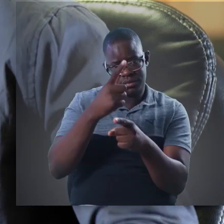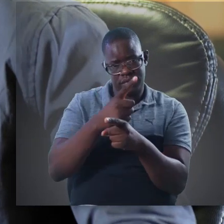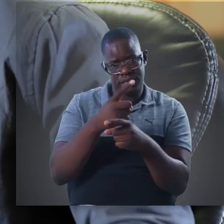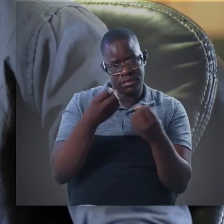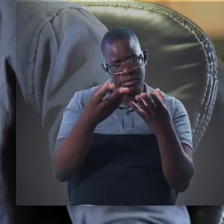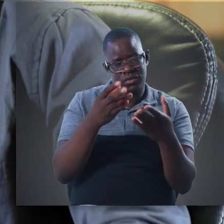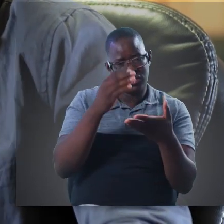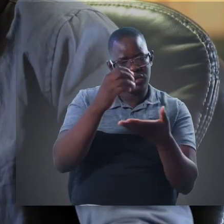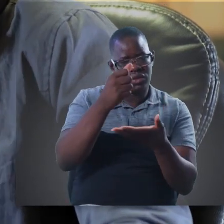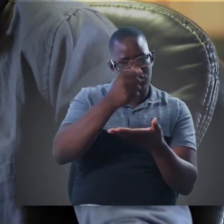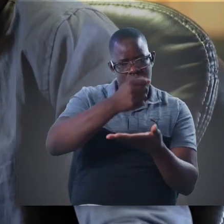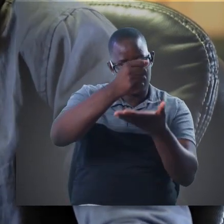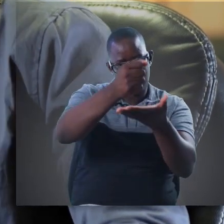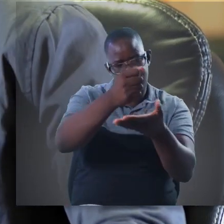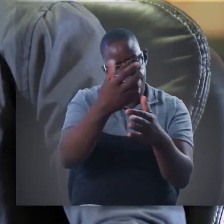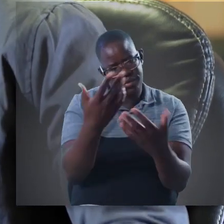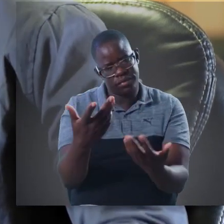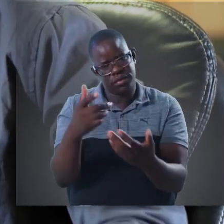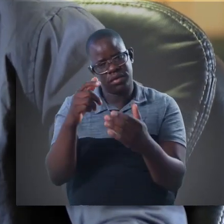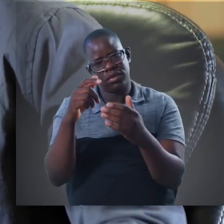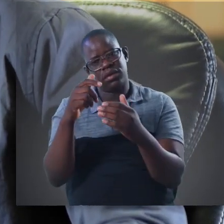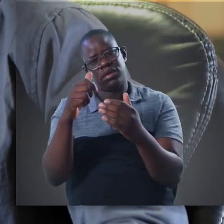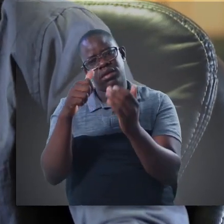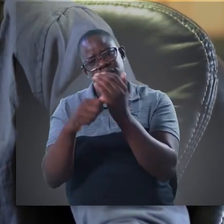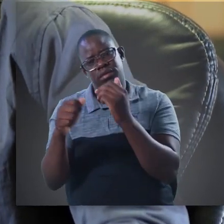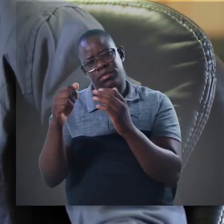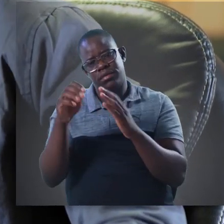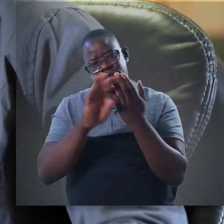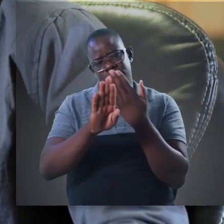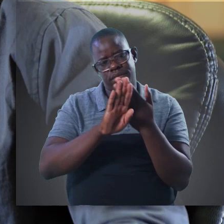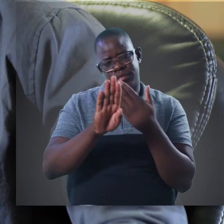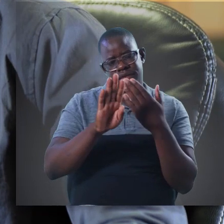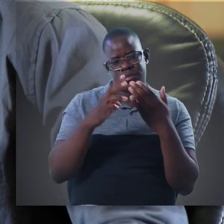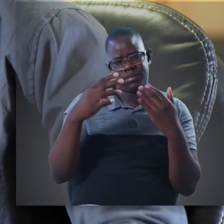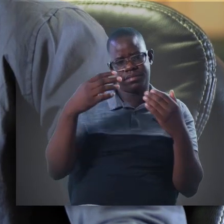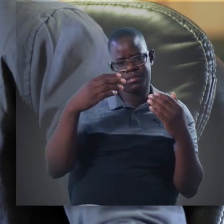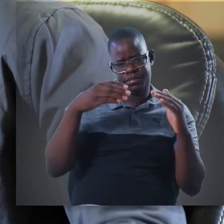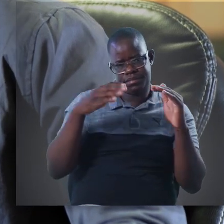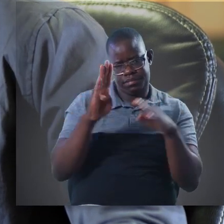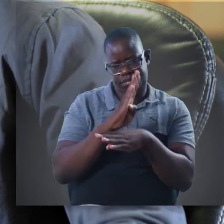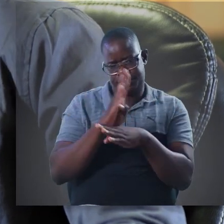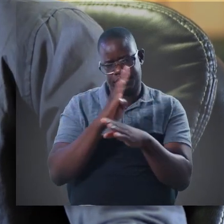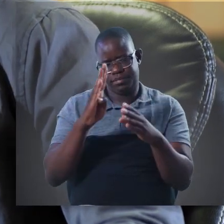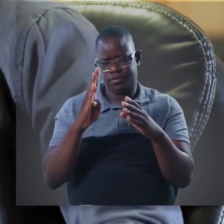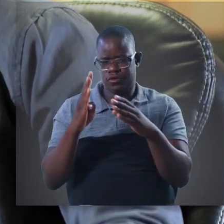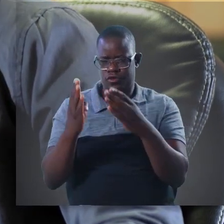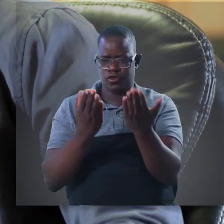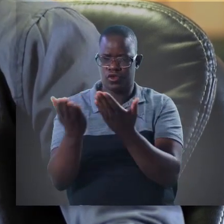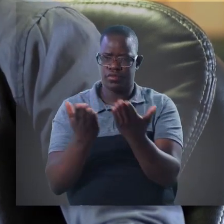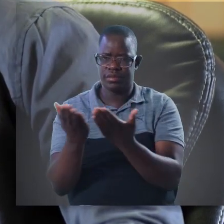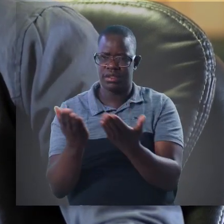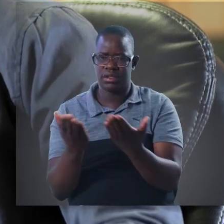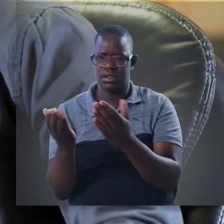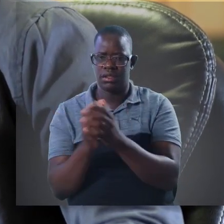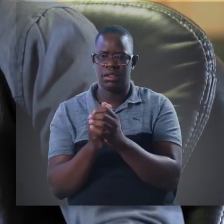you know, to some extent. You see, for instance, the government can give loans, incentives on taxes. They can also protect